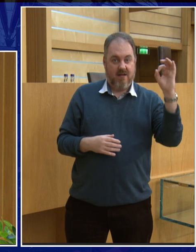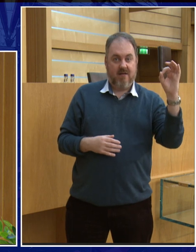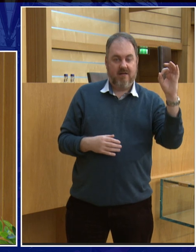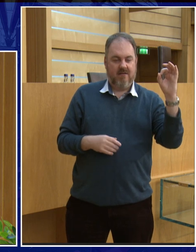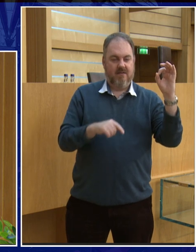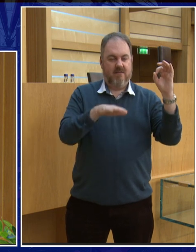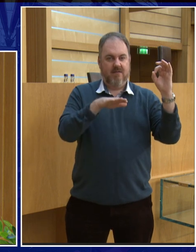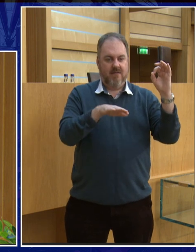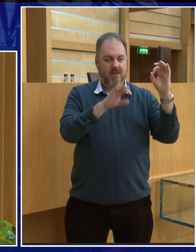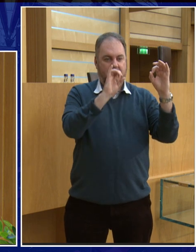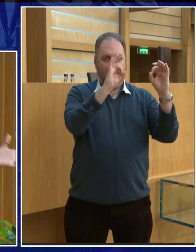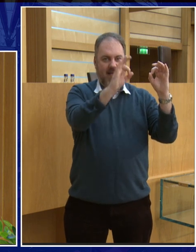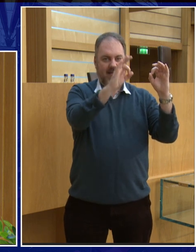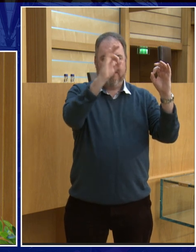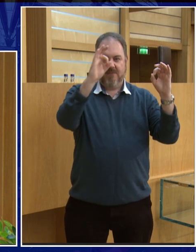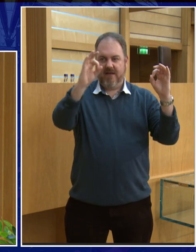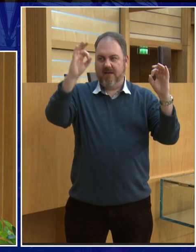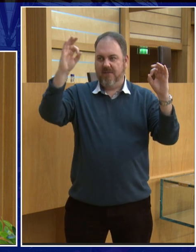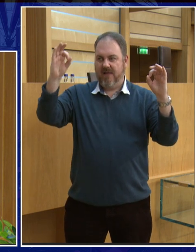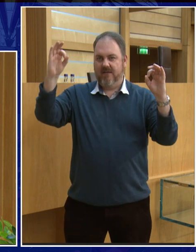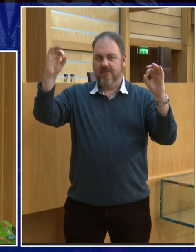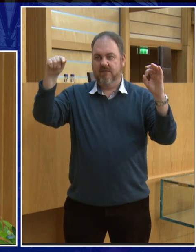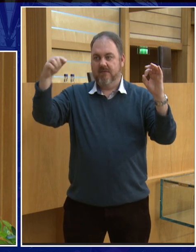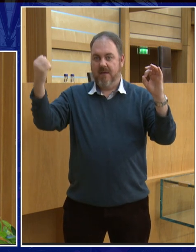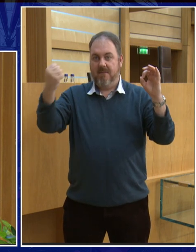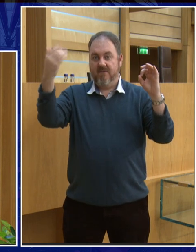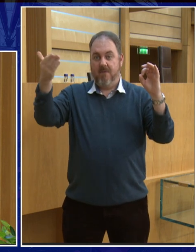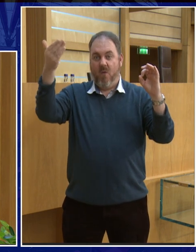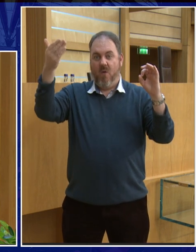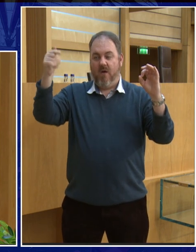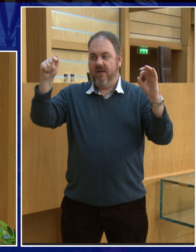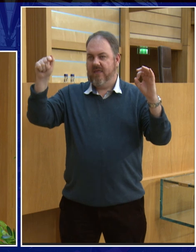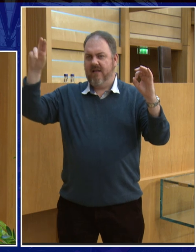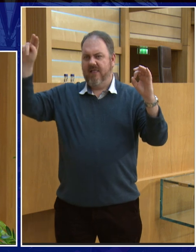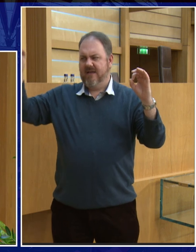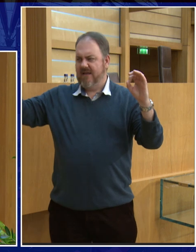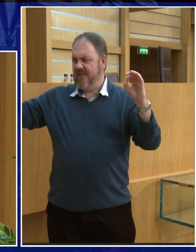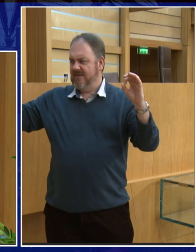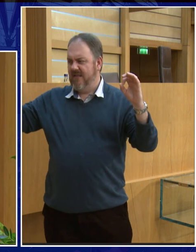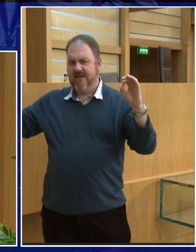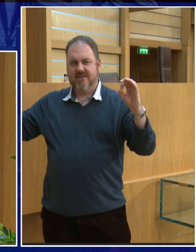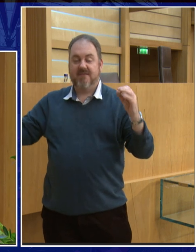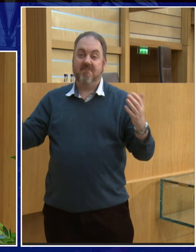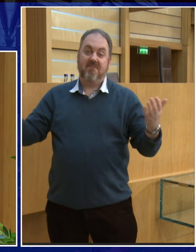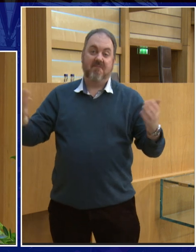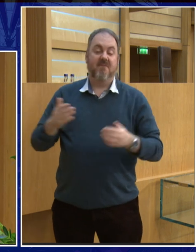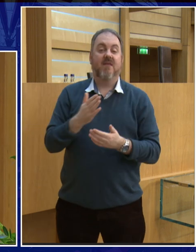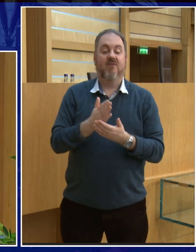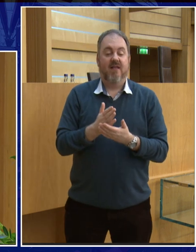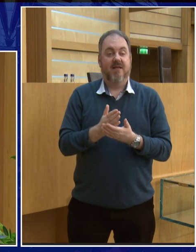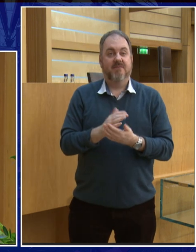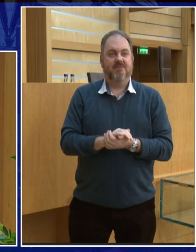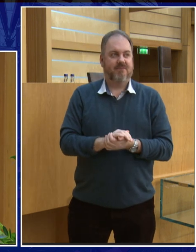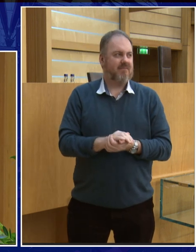big a gravitational mass you are to attract other things to you so I think that's why and although we've only got one moon I have to say